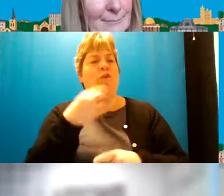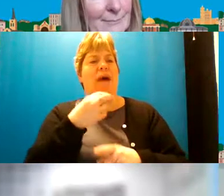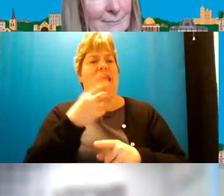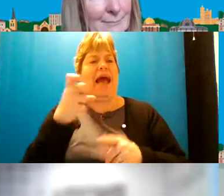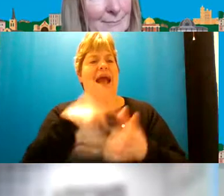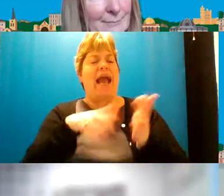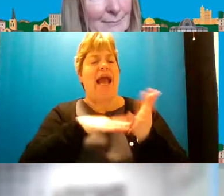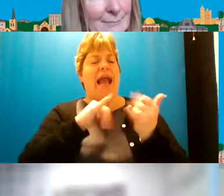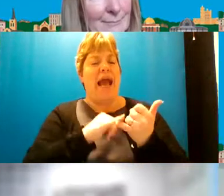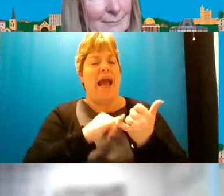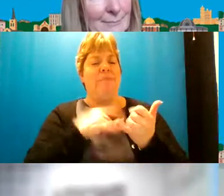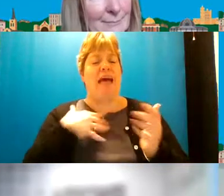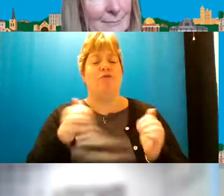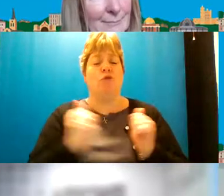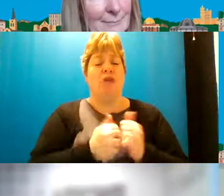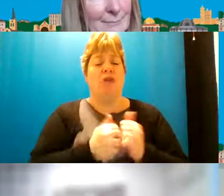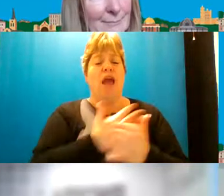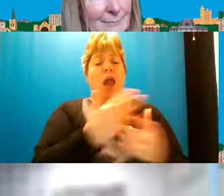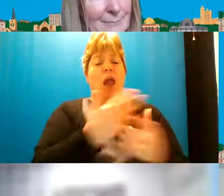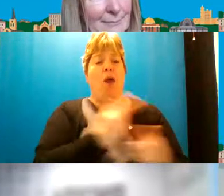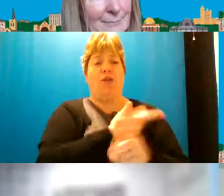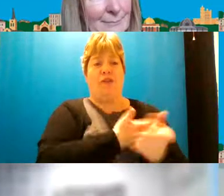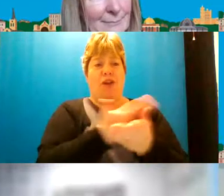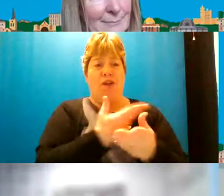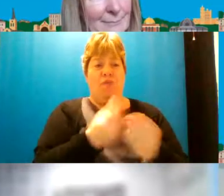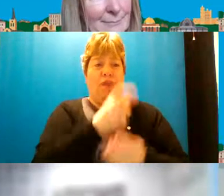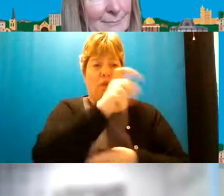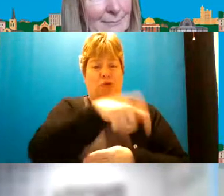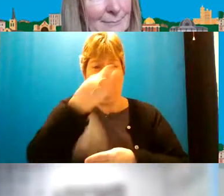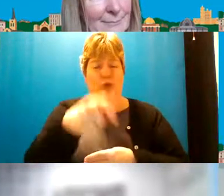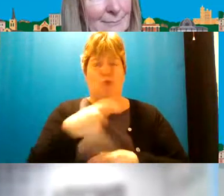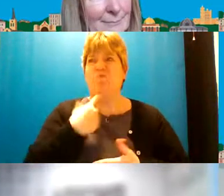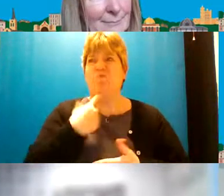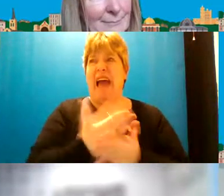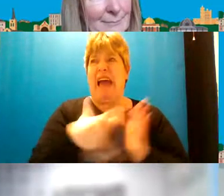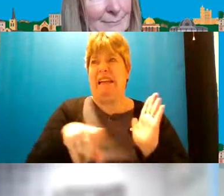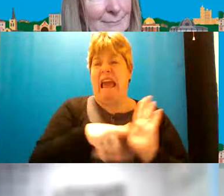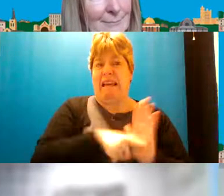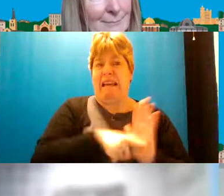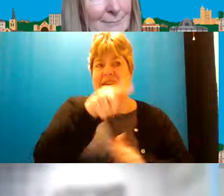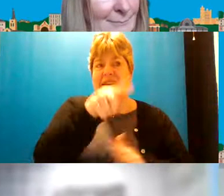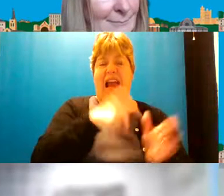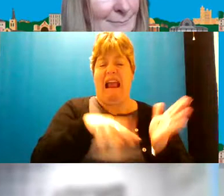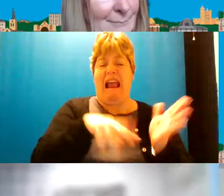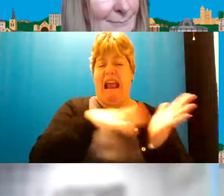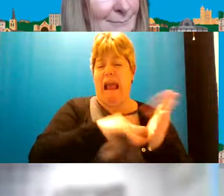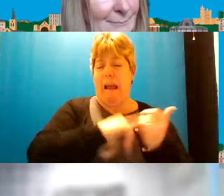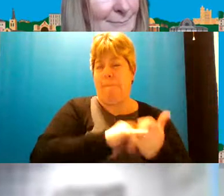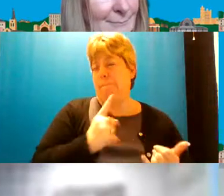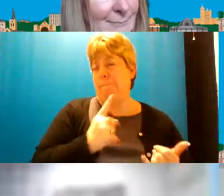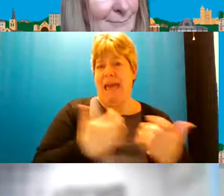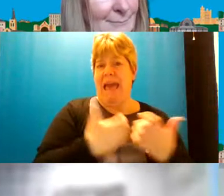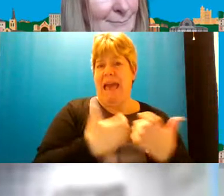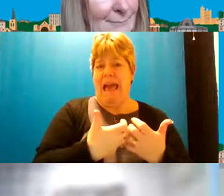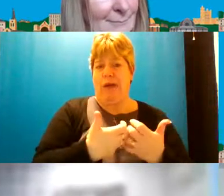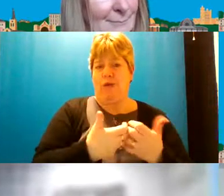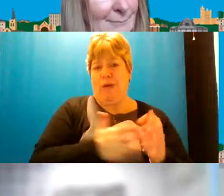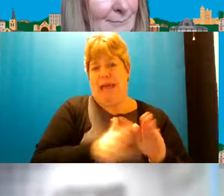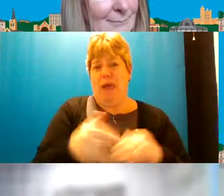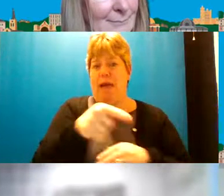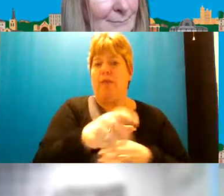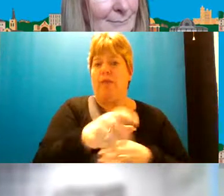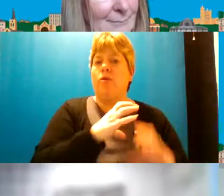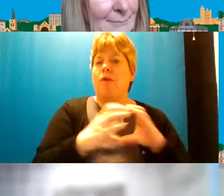so i would have to agree that a lot of the conversations i've had with students has been quite negative about cams how do we get around those conversations